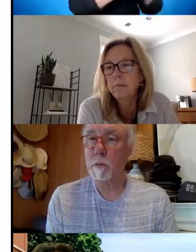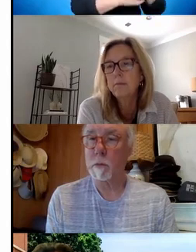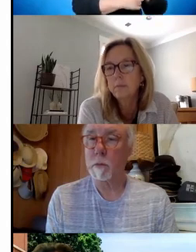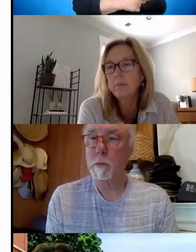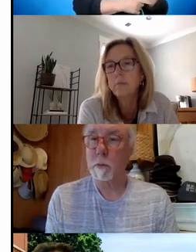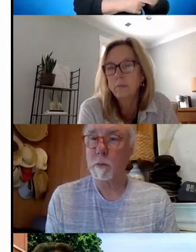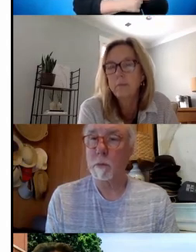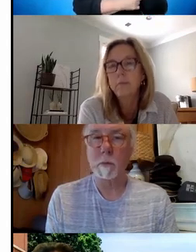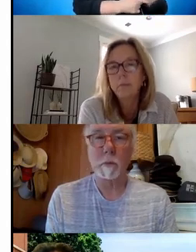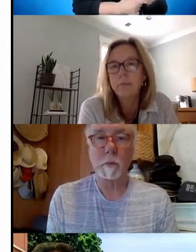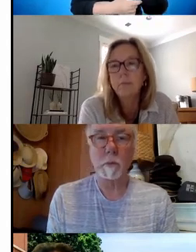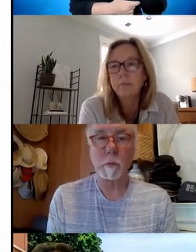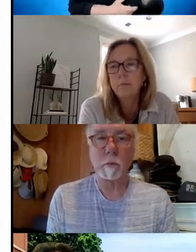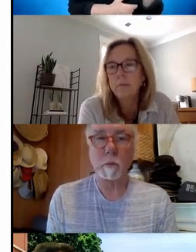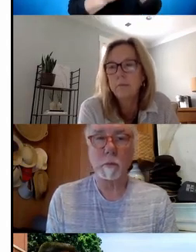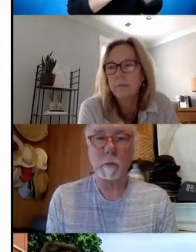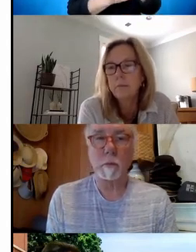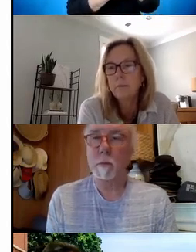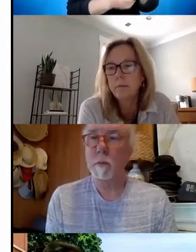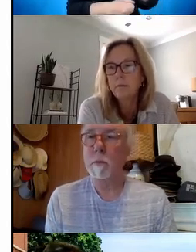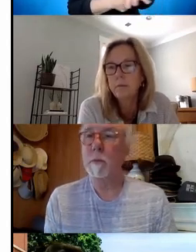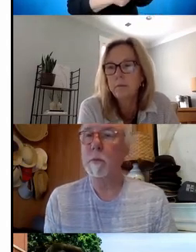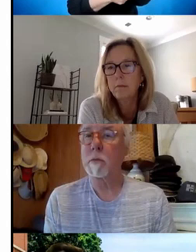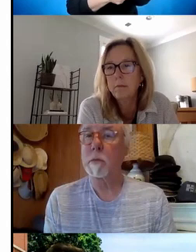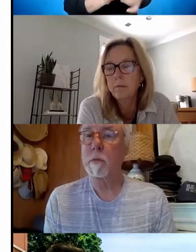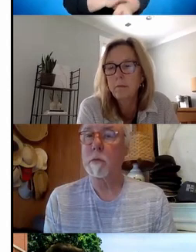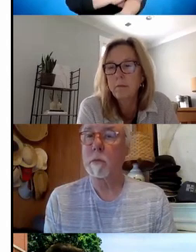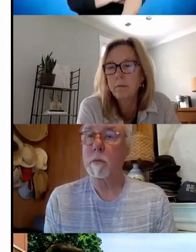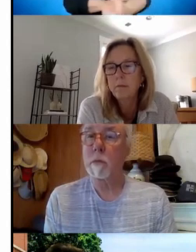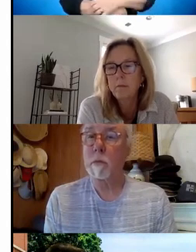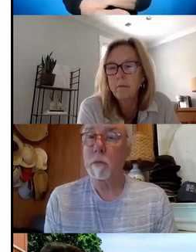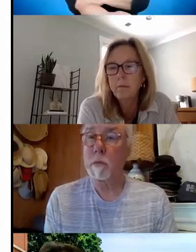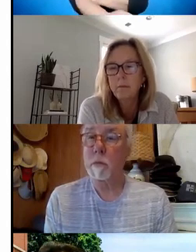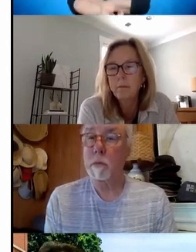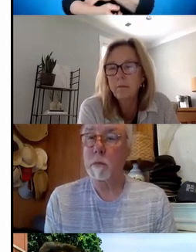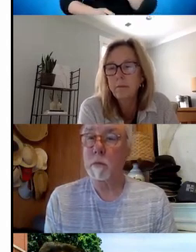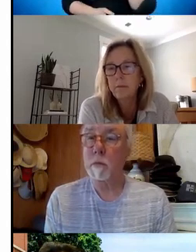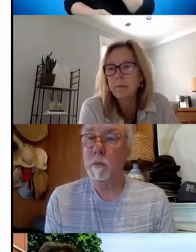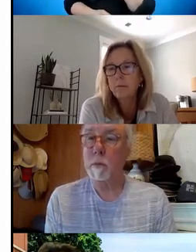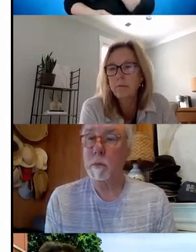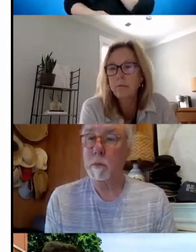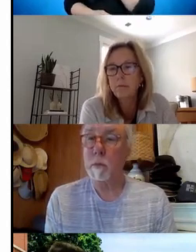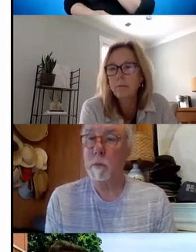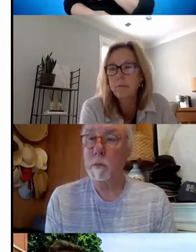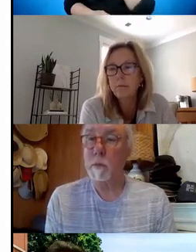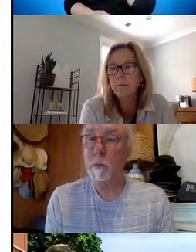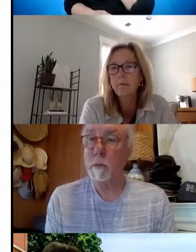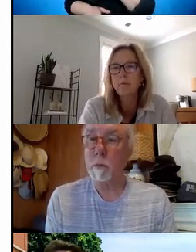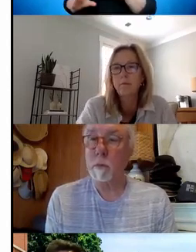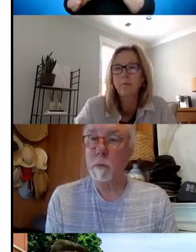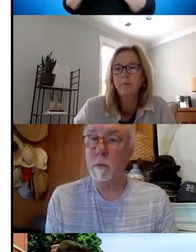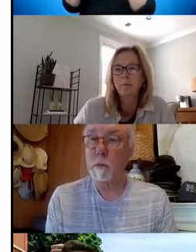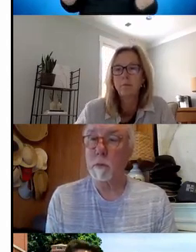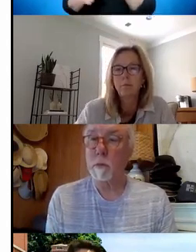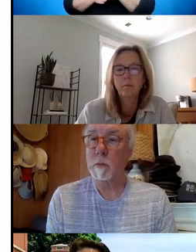district. And Linda, know you all have done a lot of work, especially in Orange County around engaging families. I don't know if you want to share some of your